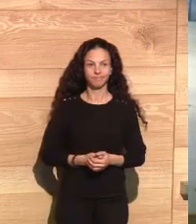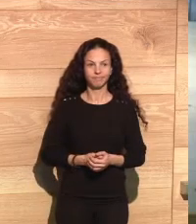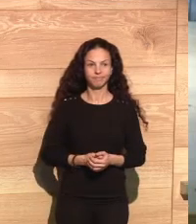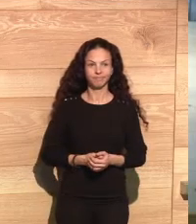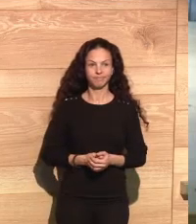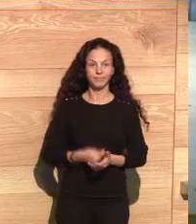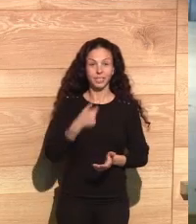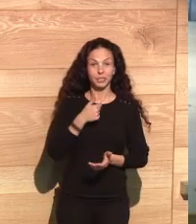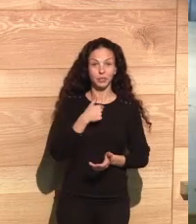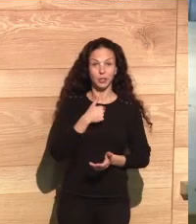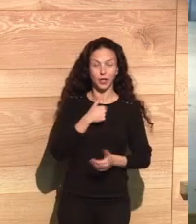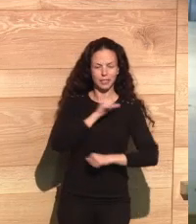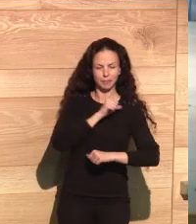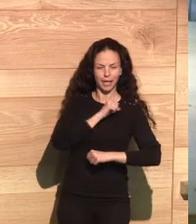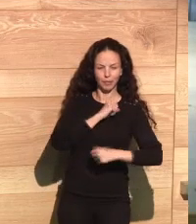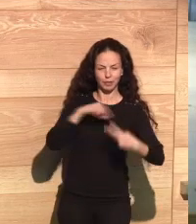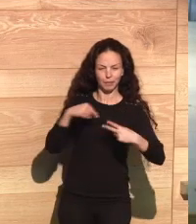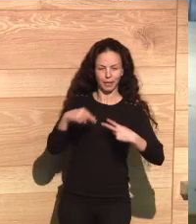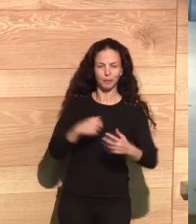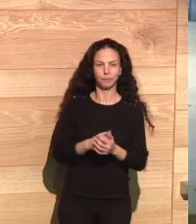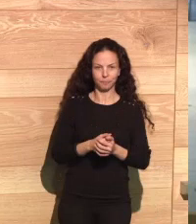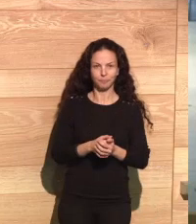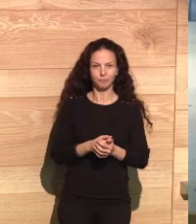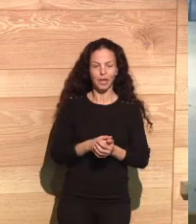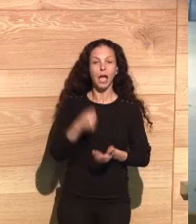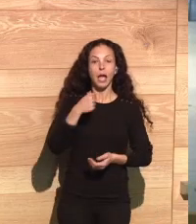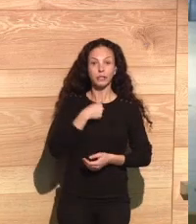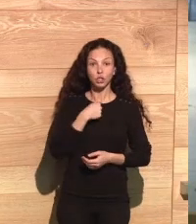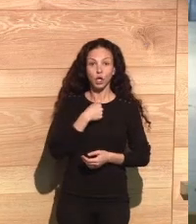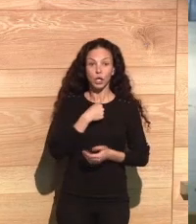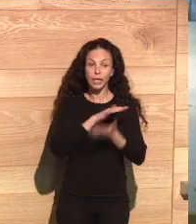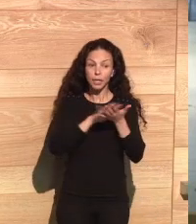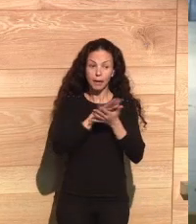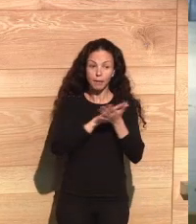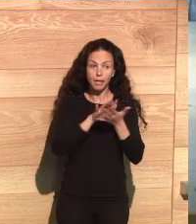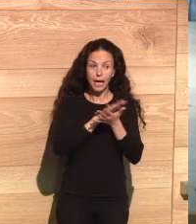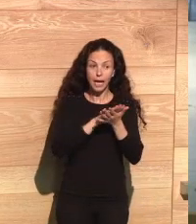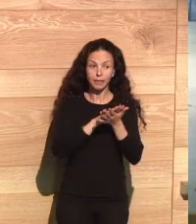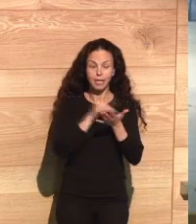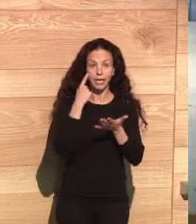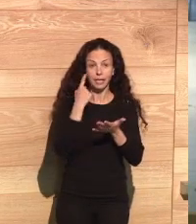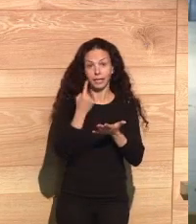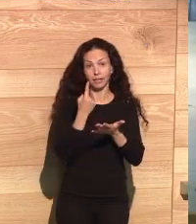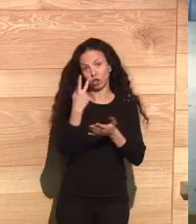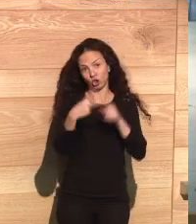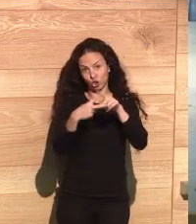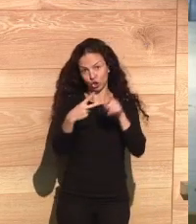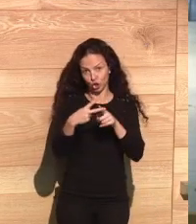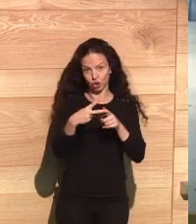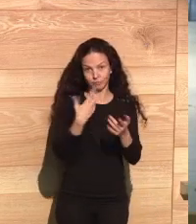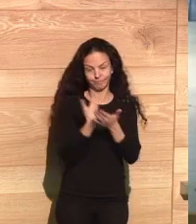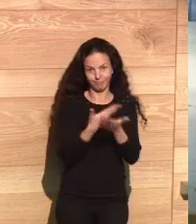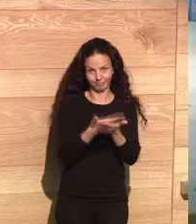I will say I was going to say two-factor and I've seen even now three-factor authentication. It's opt-in to that whenever you can, I think is the